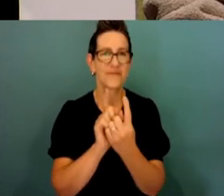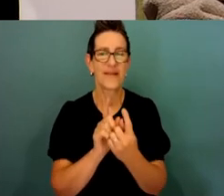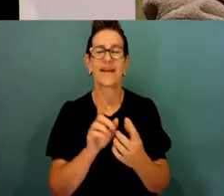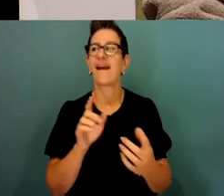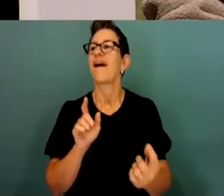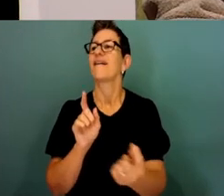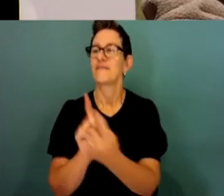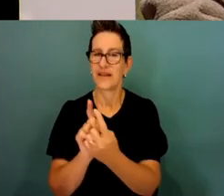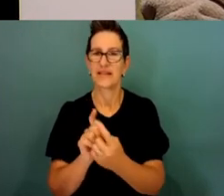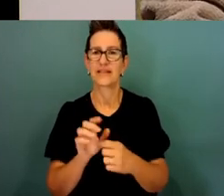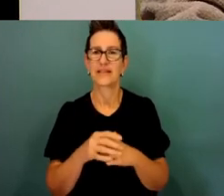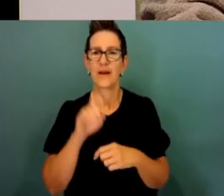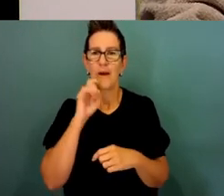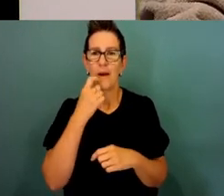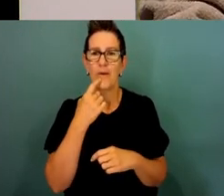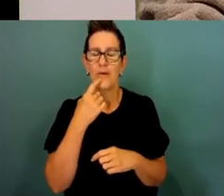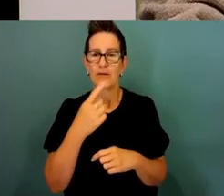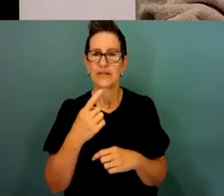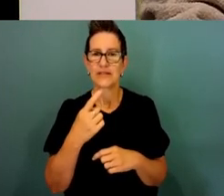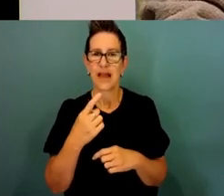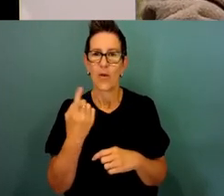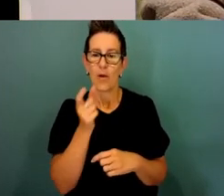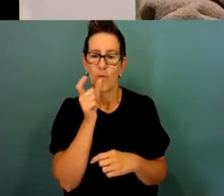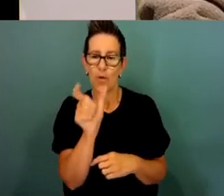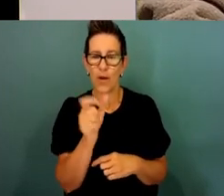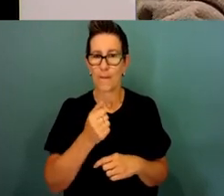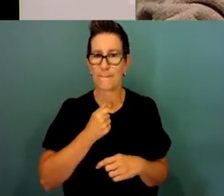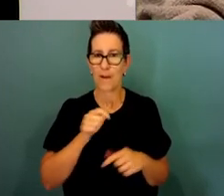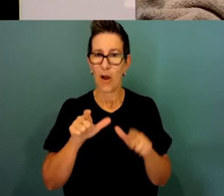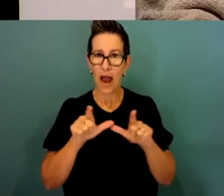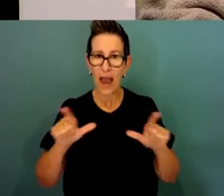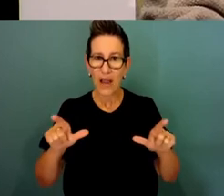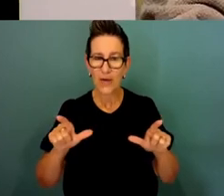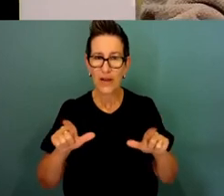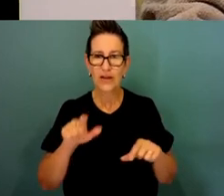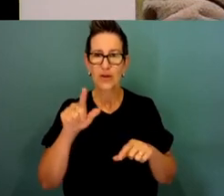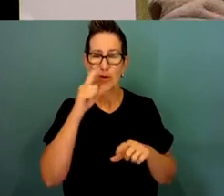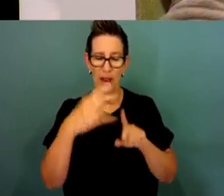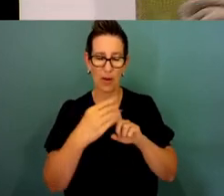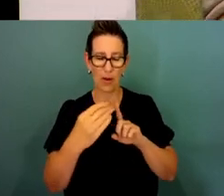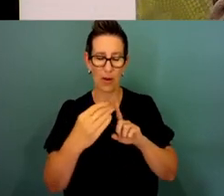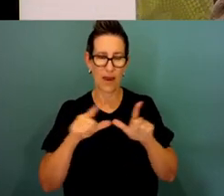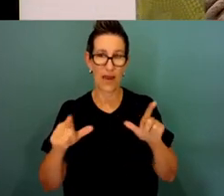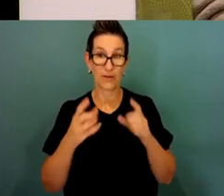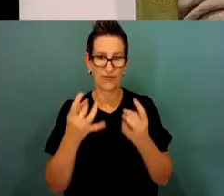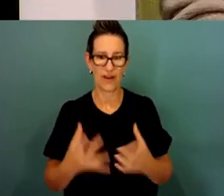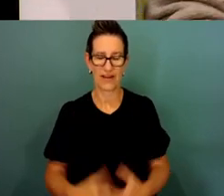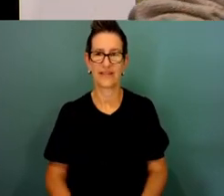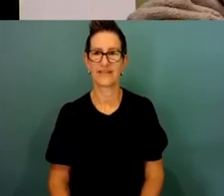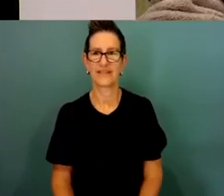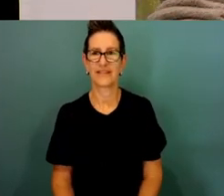So I'm going to say a word to you in language and you guys are going to say that word back to me. You ready? Yeah.